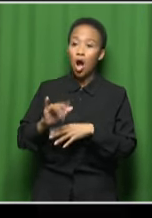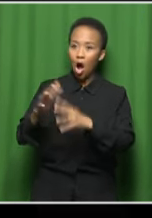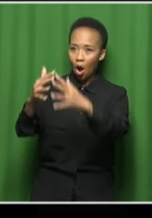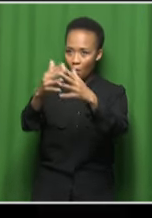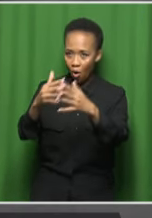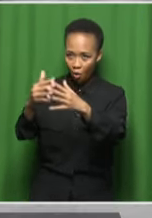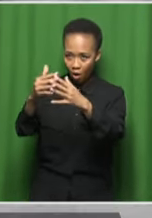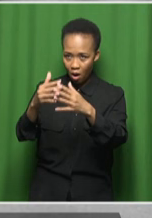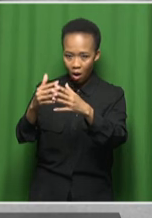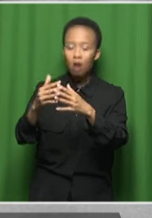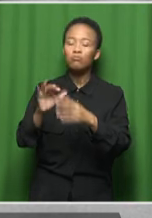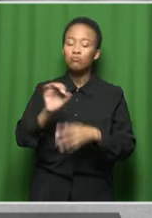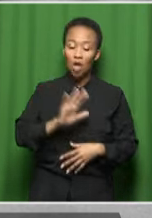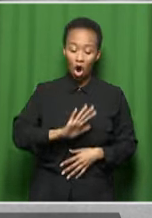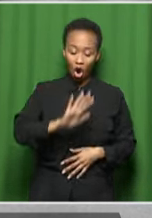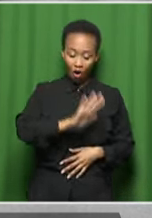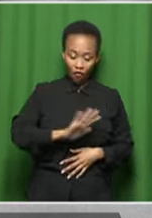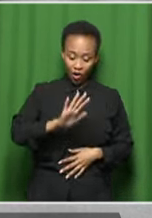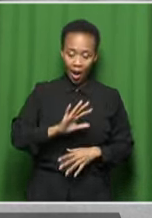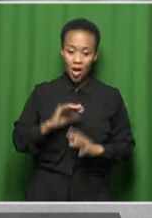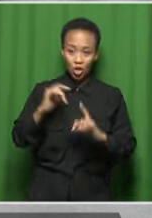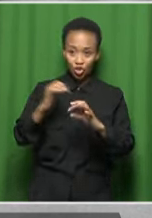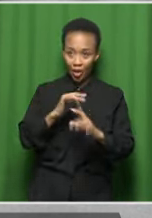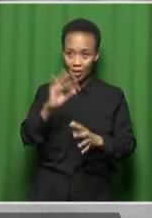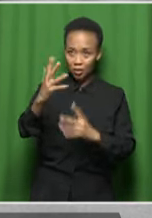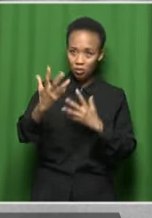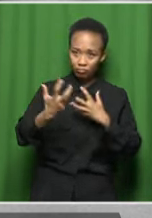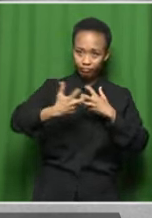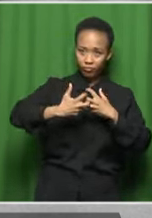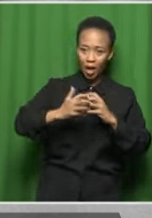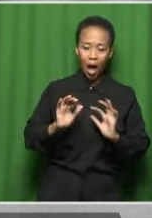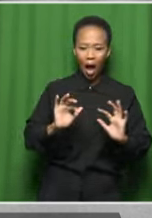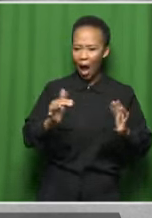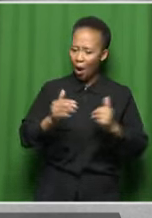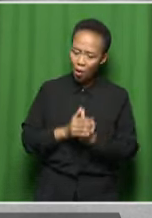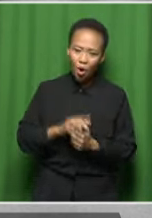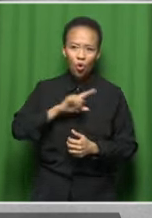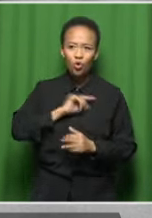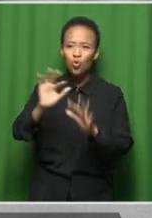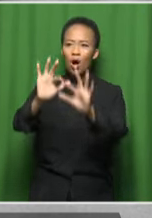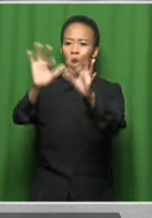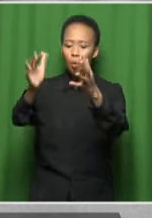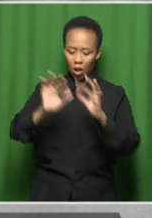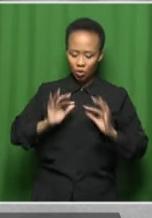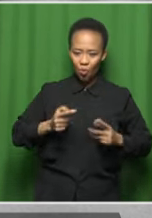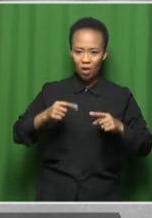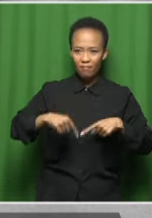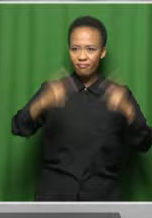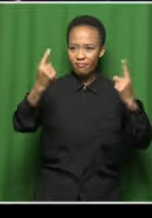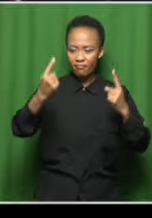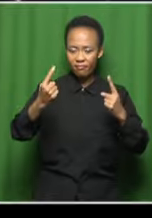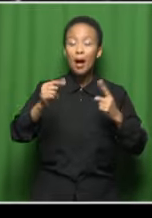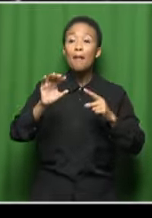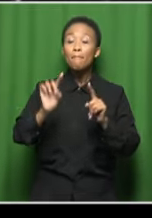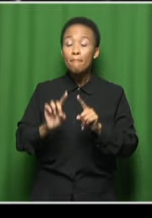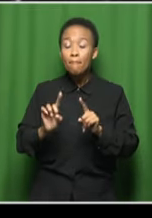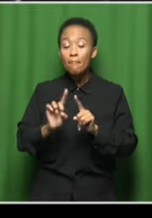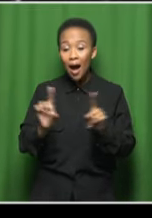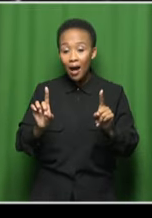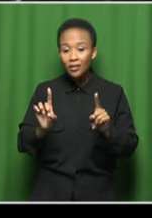instance, with African jazz music? Because those are two different worlds, but very unique in their own right.